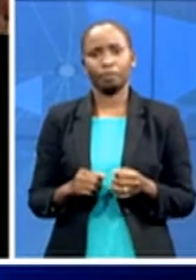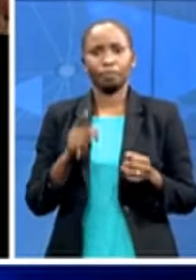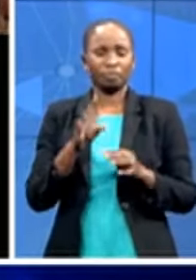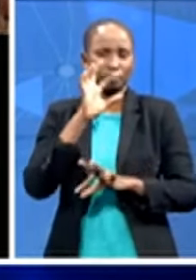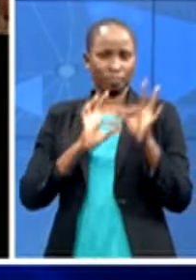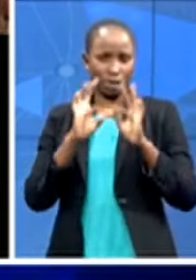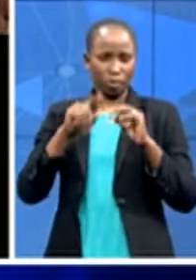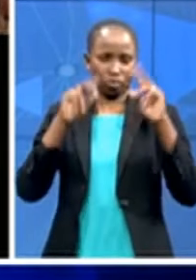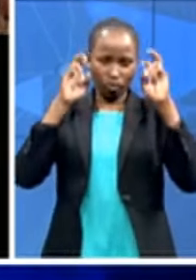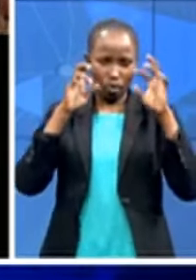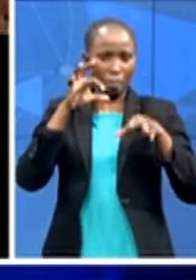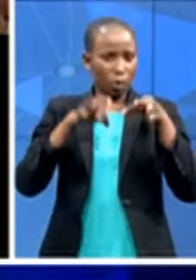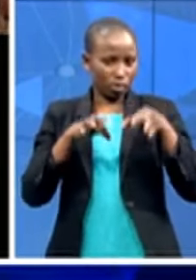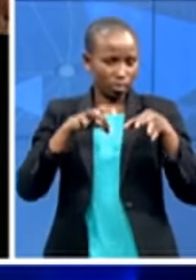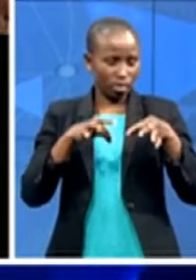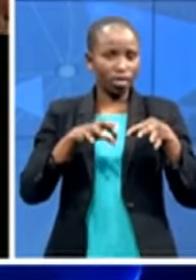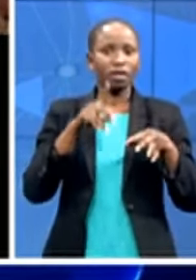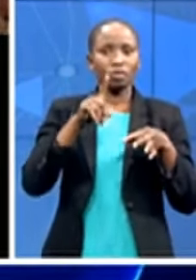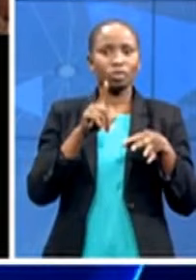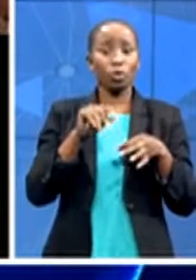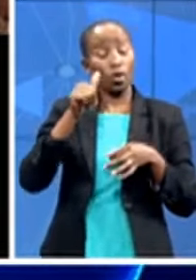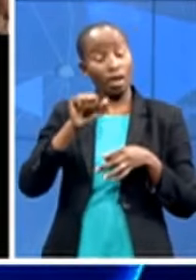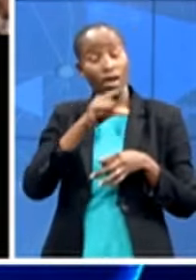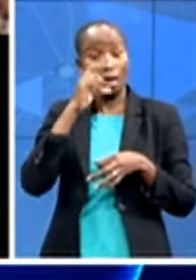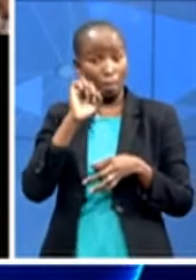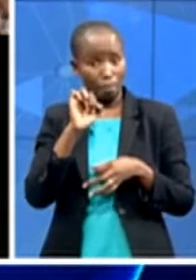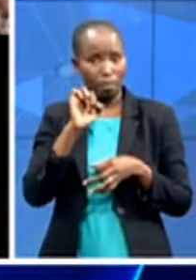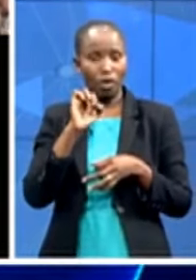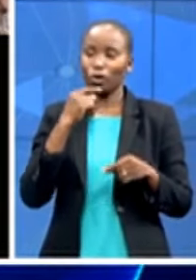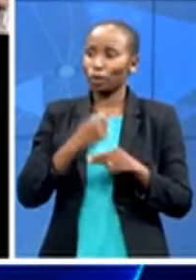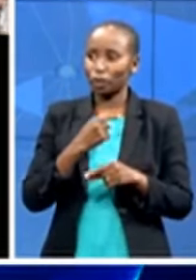of the names that kept coming up uh dr ramatuba can you hear us